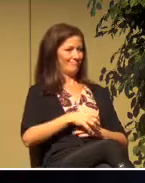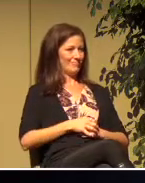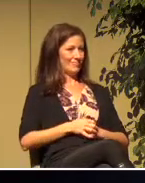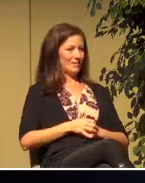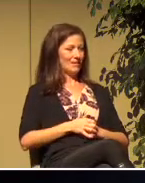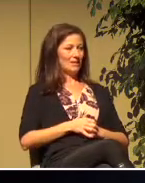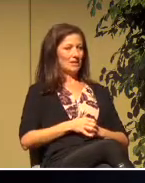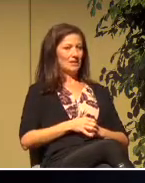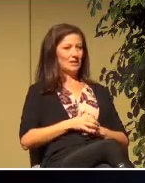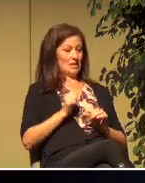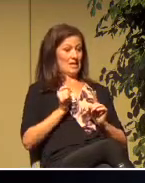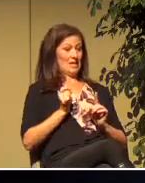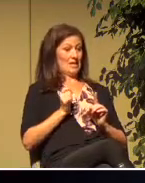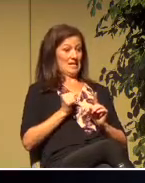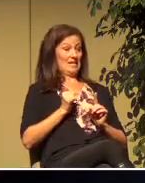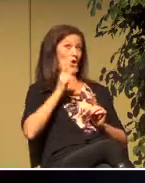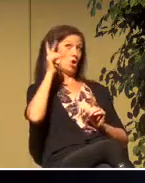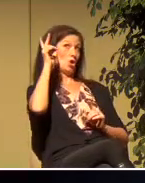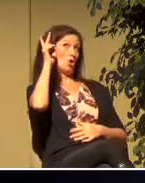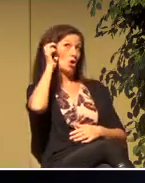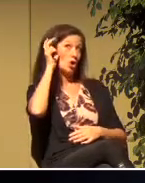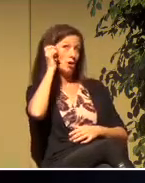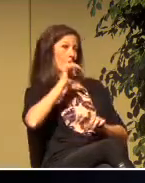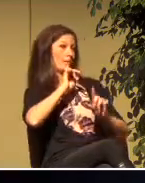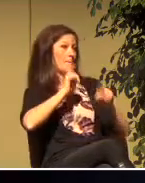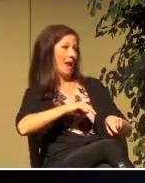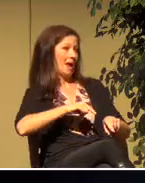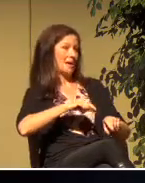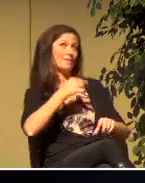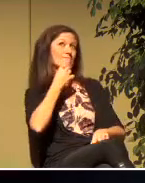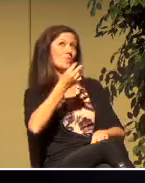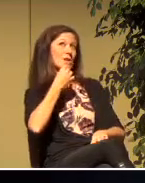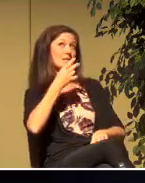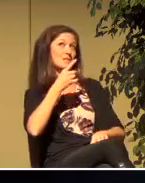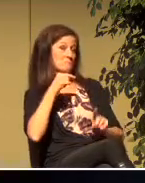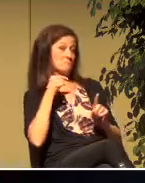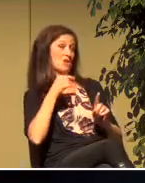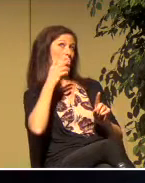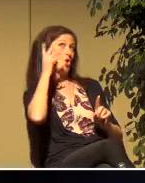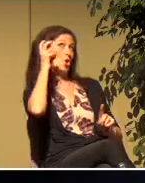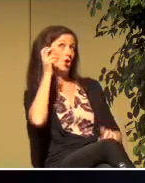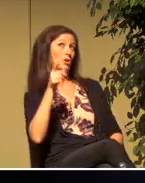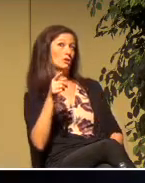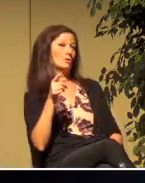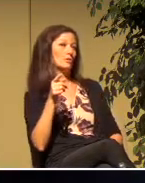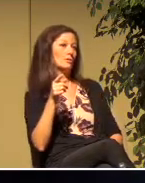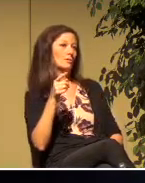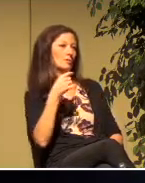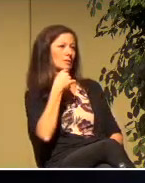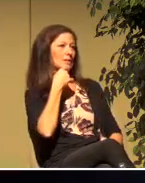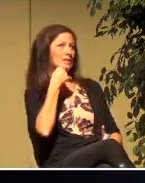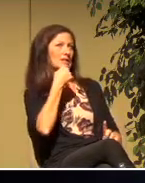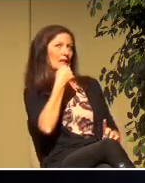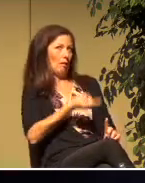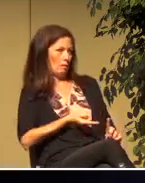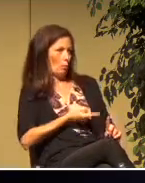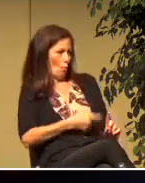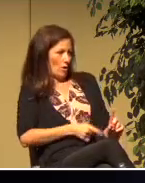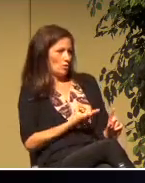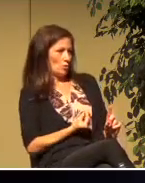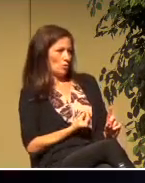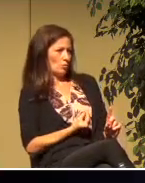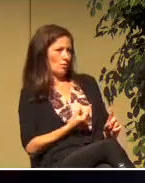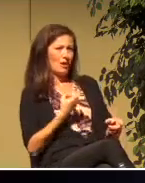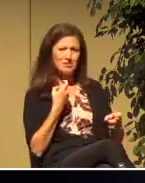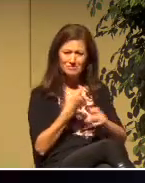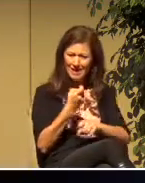When he heard the command of God when he heard the instruction of God to him to tell him what he must do he said are you